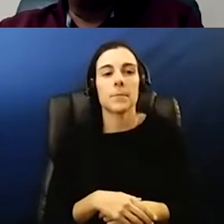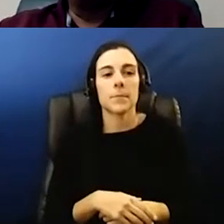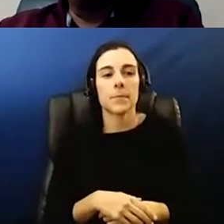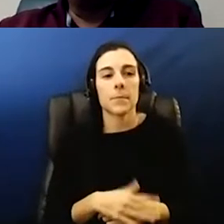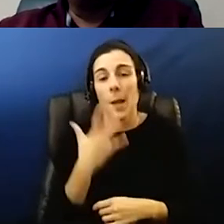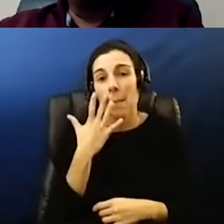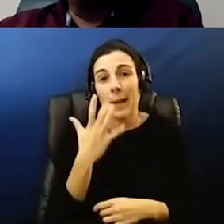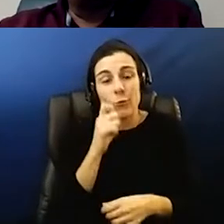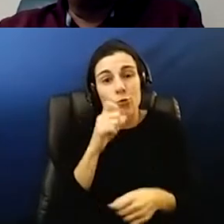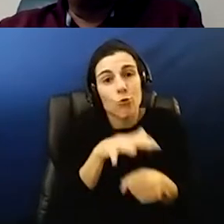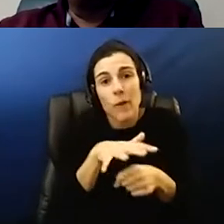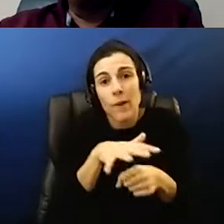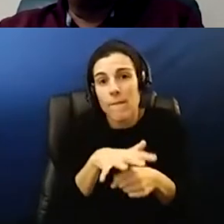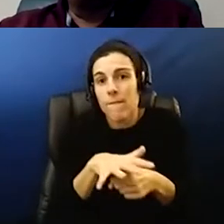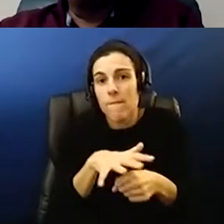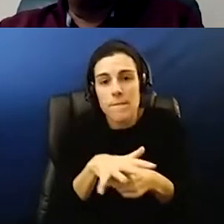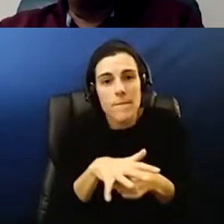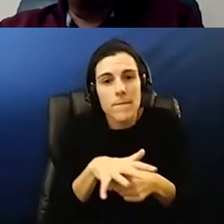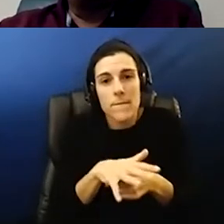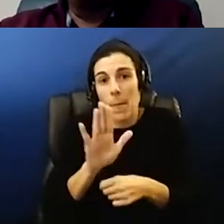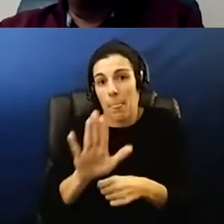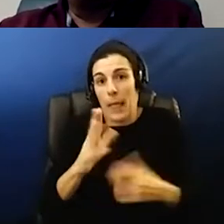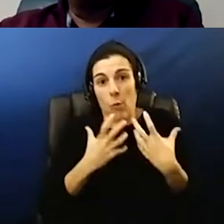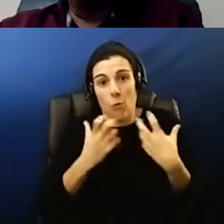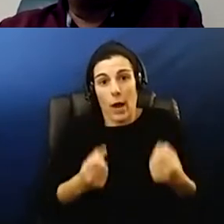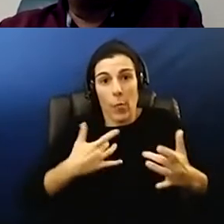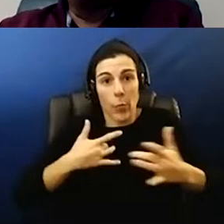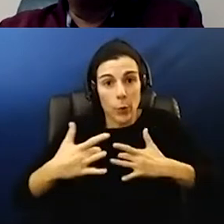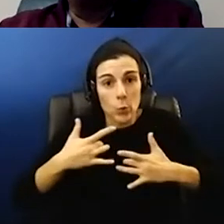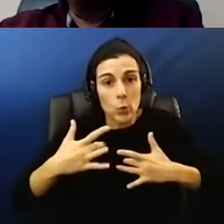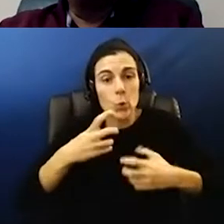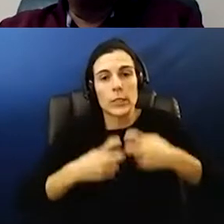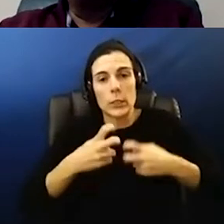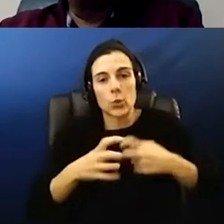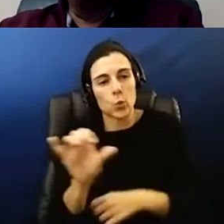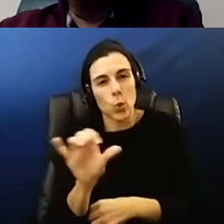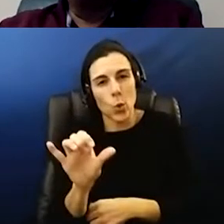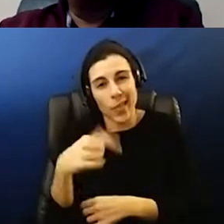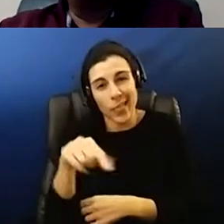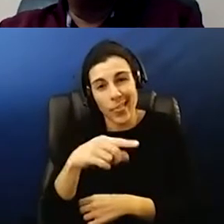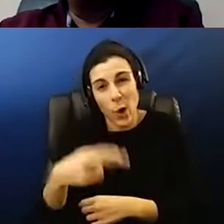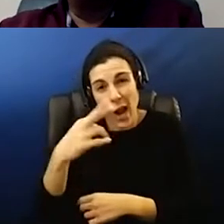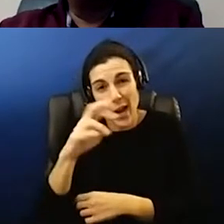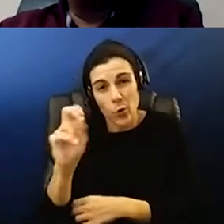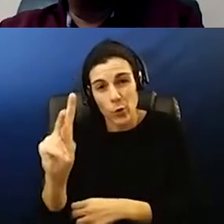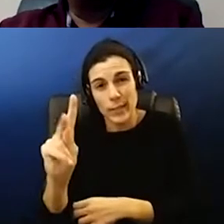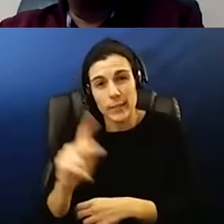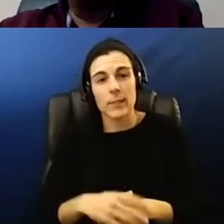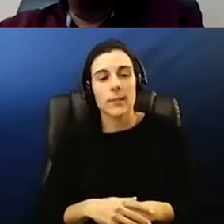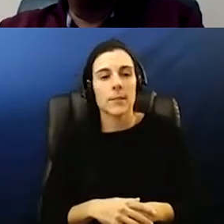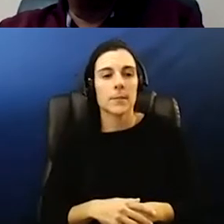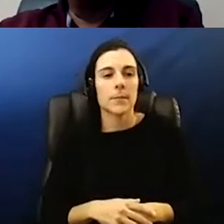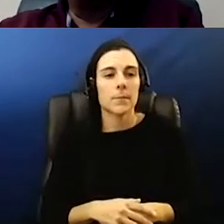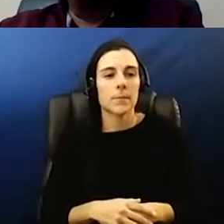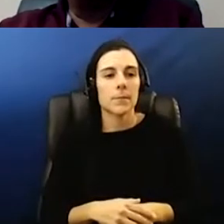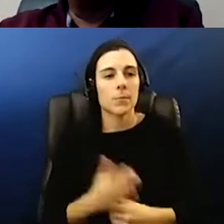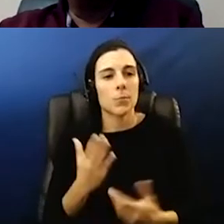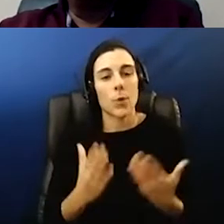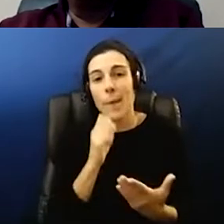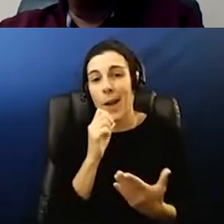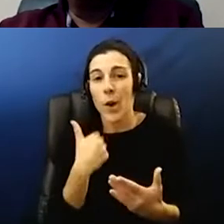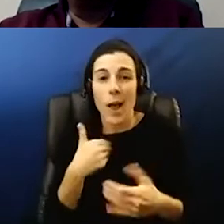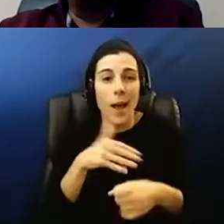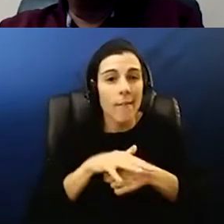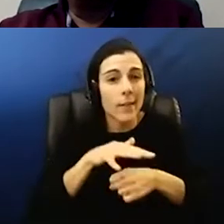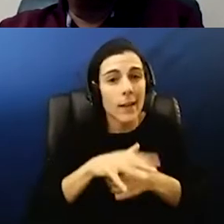shortages because of their own health concerns and issues as well they're high risk um we may not have as many